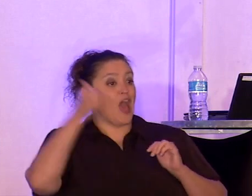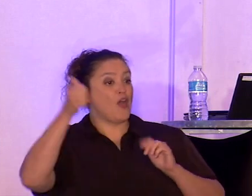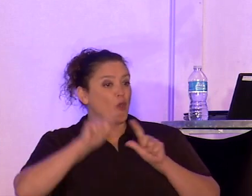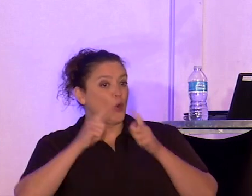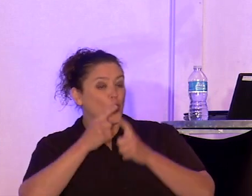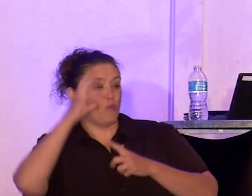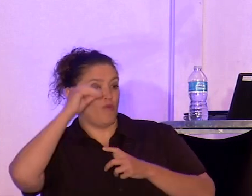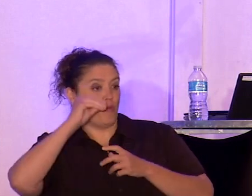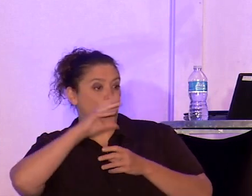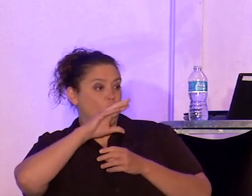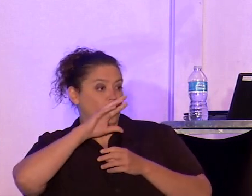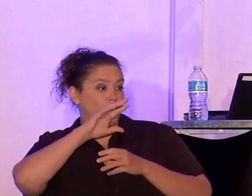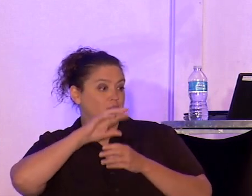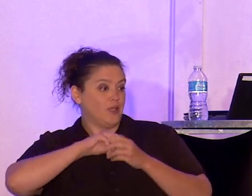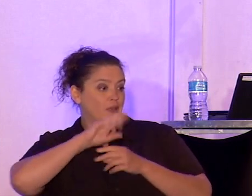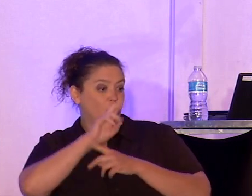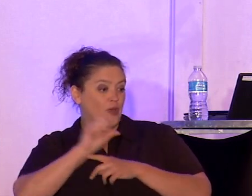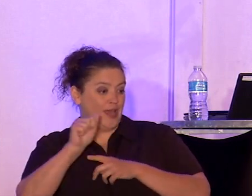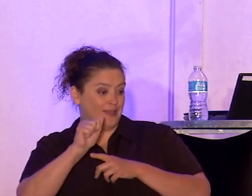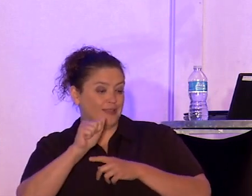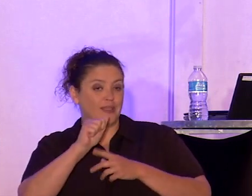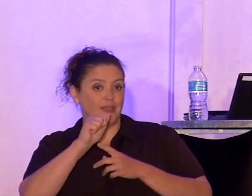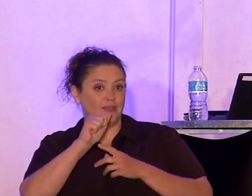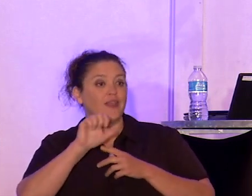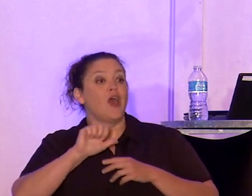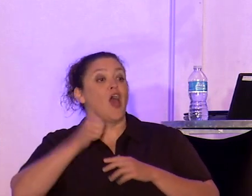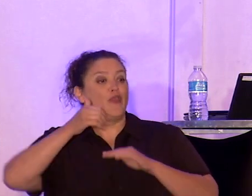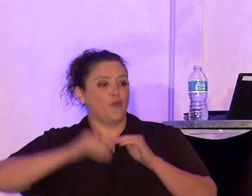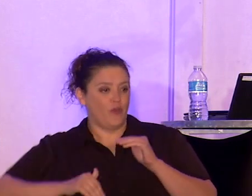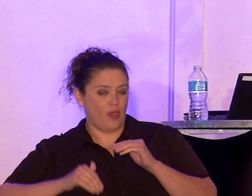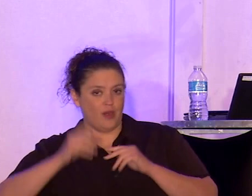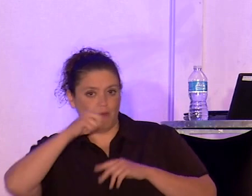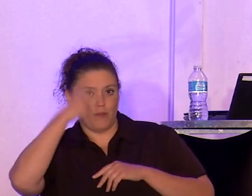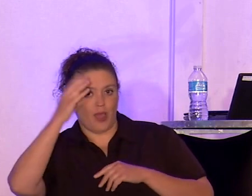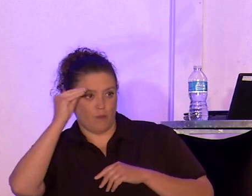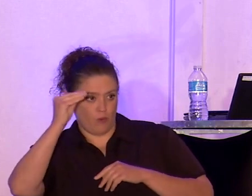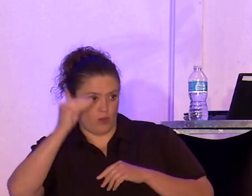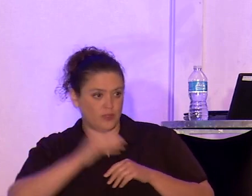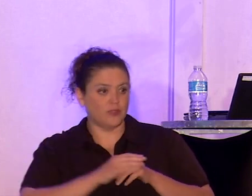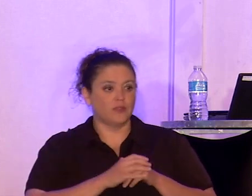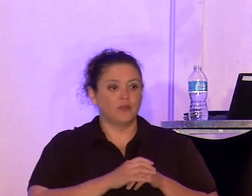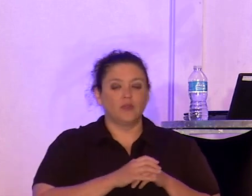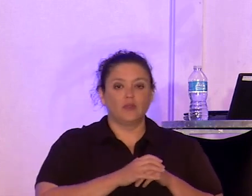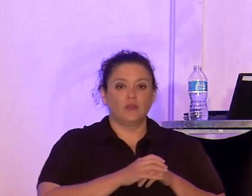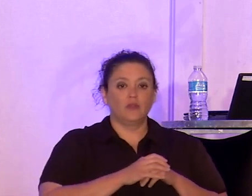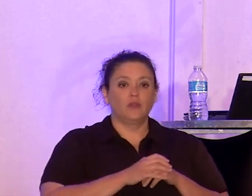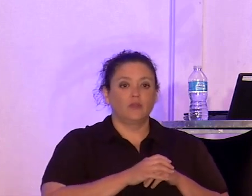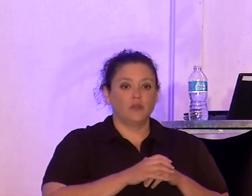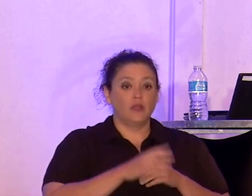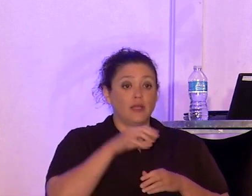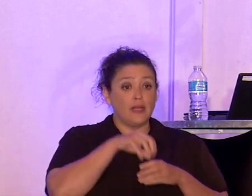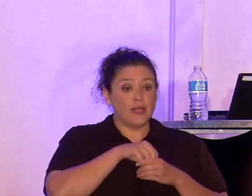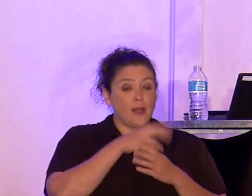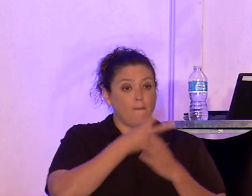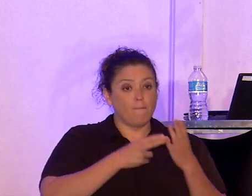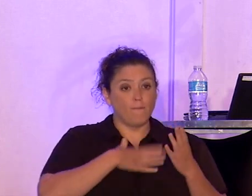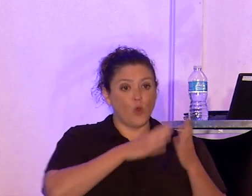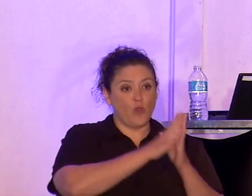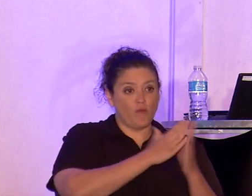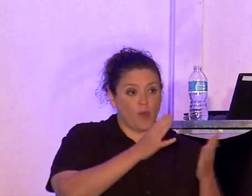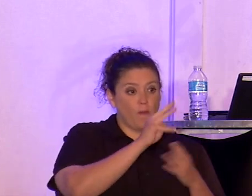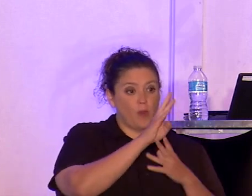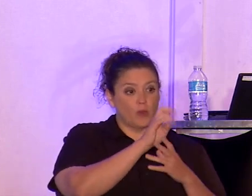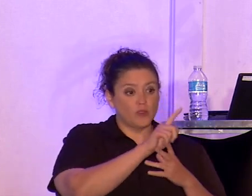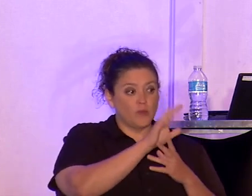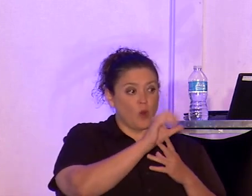in the United States besides black boys. And so in both of my books, Moral Combat and